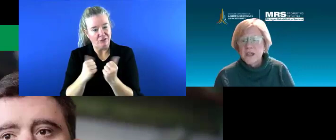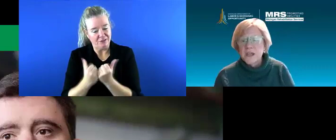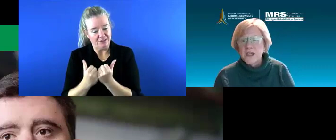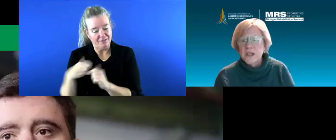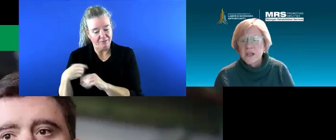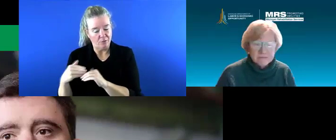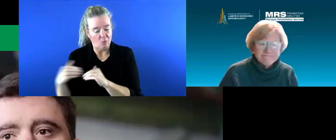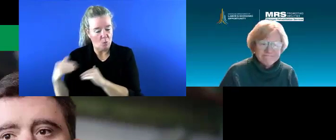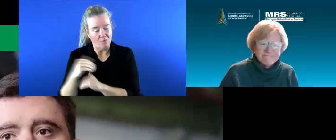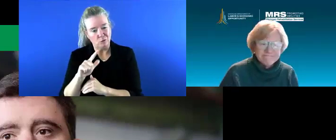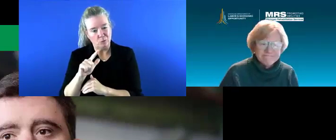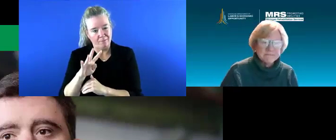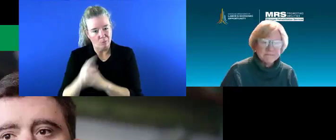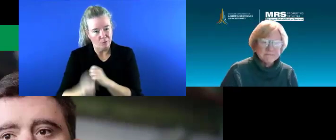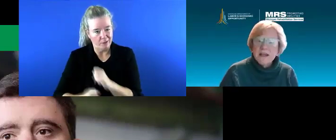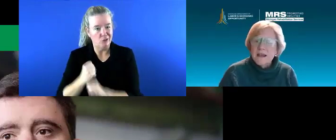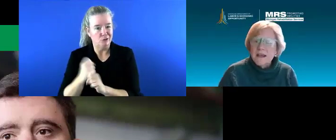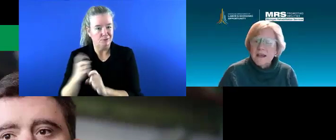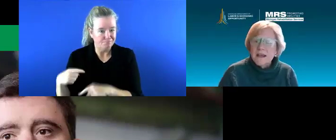24 years.